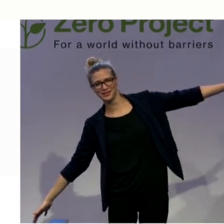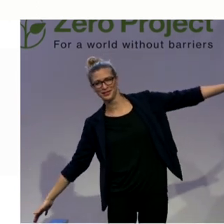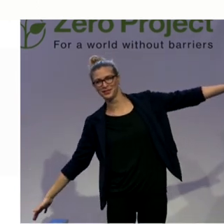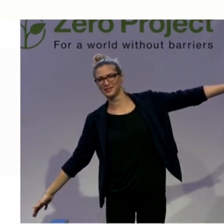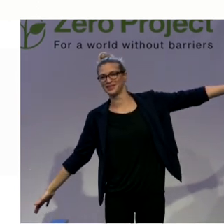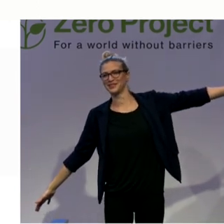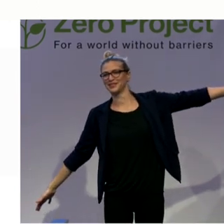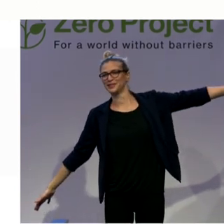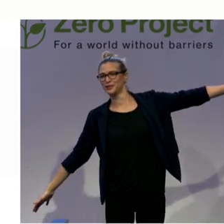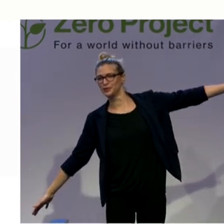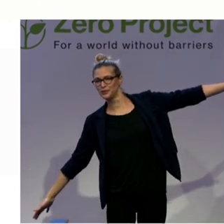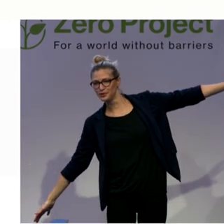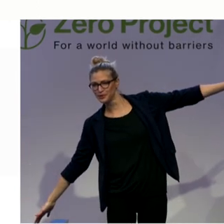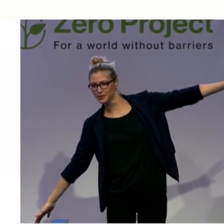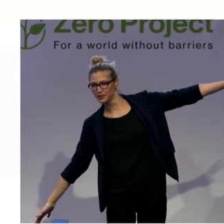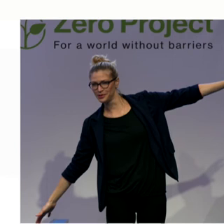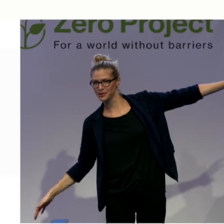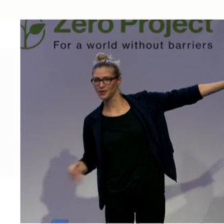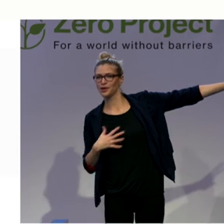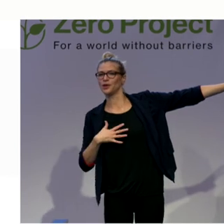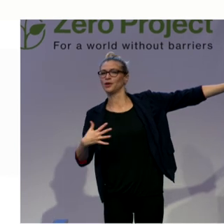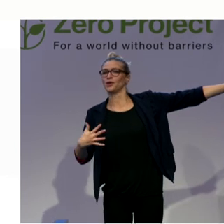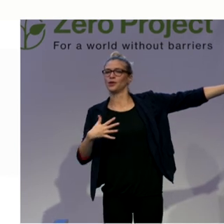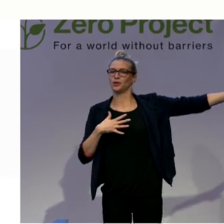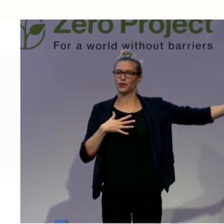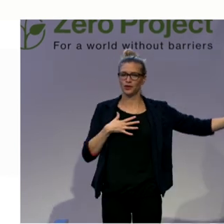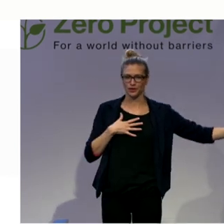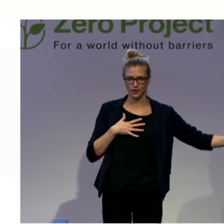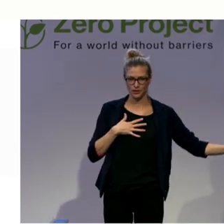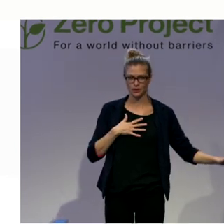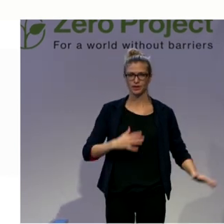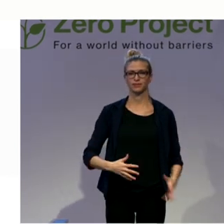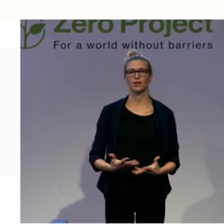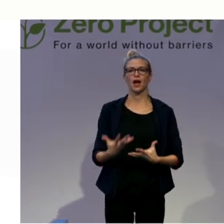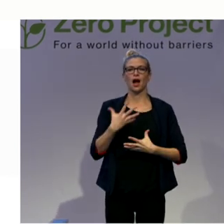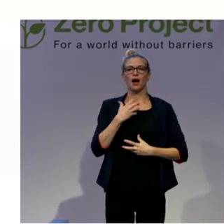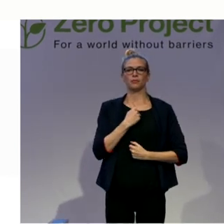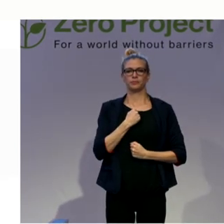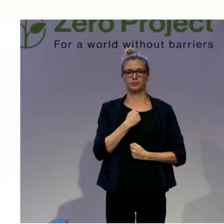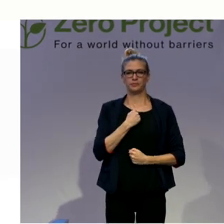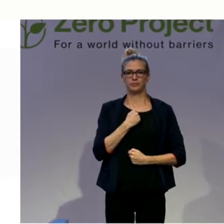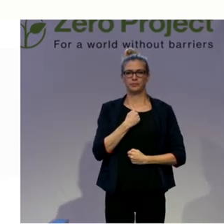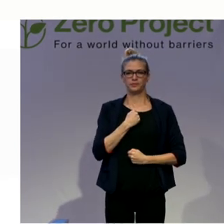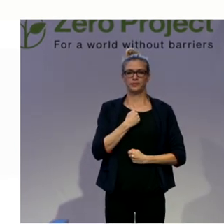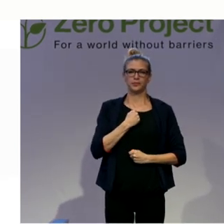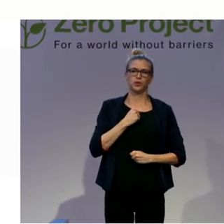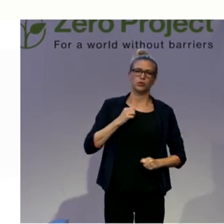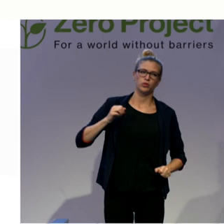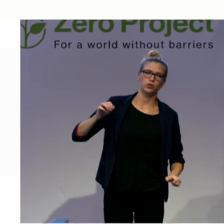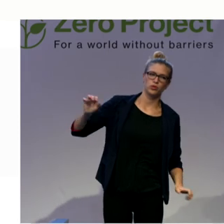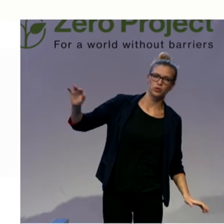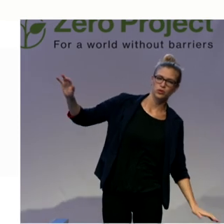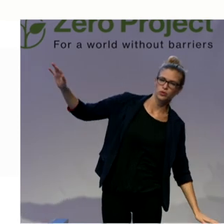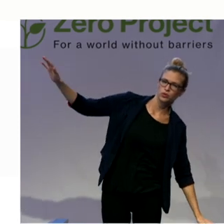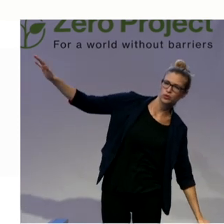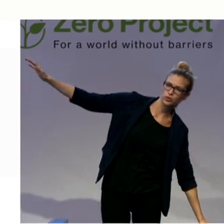laterally. Exhale come back. Inhale and exhale as you flex. Do not forget